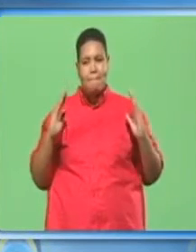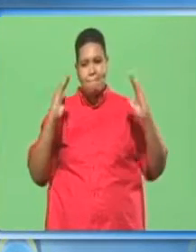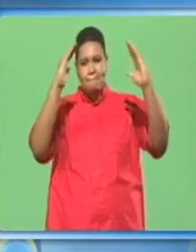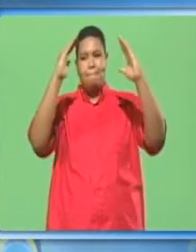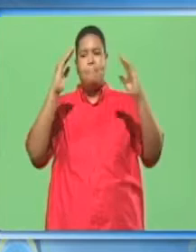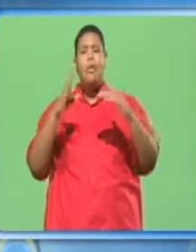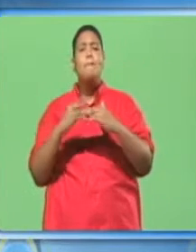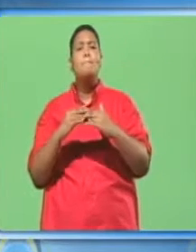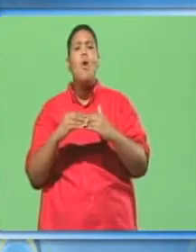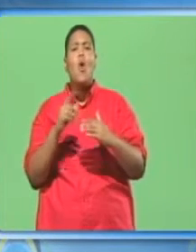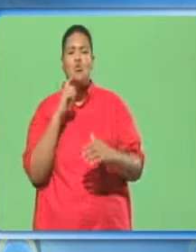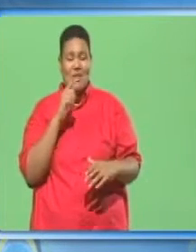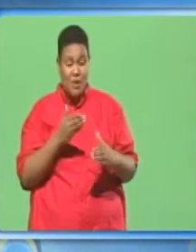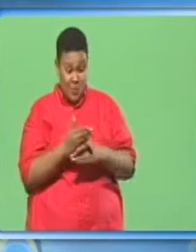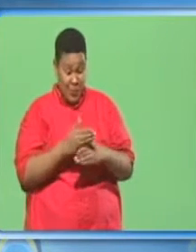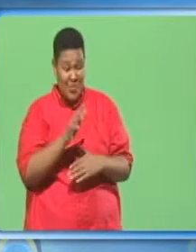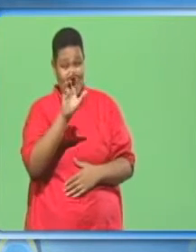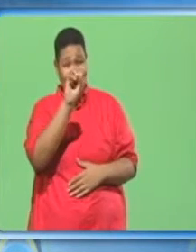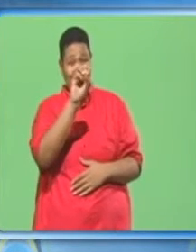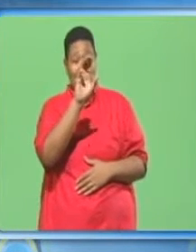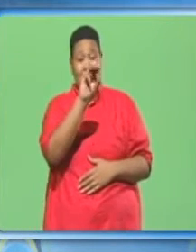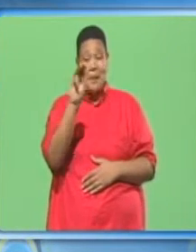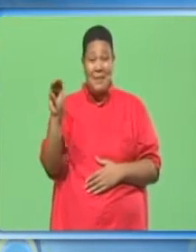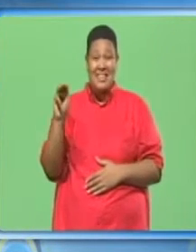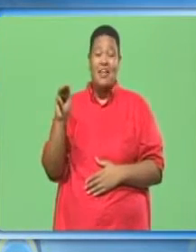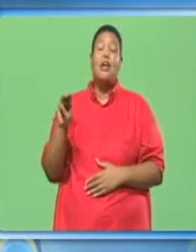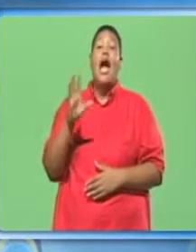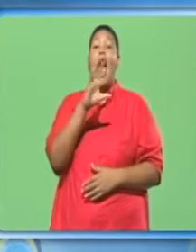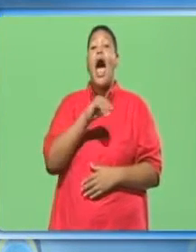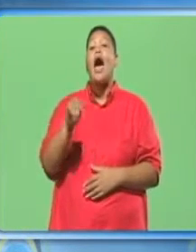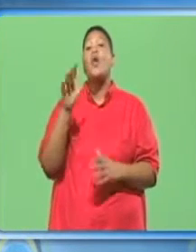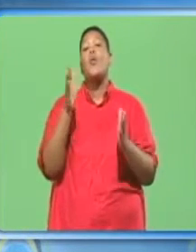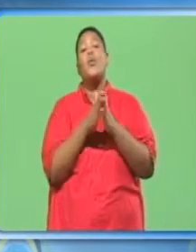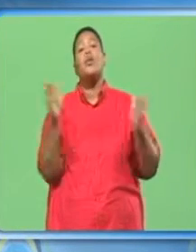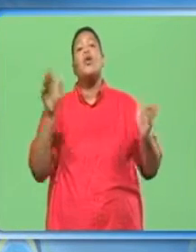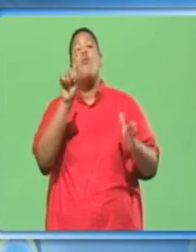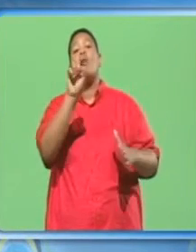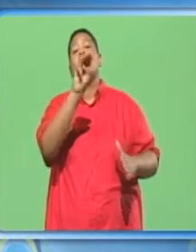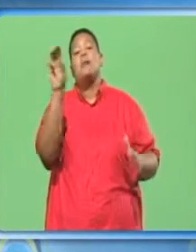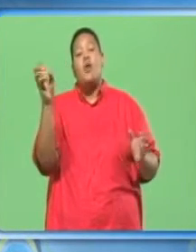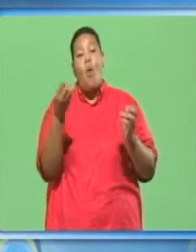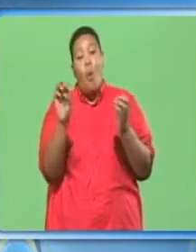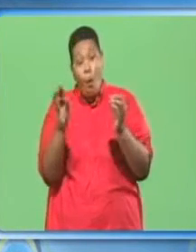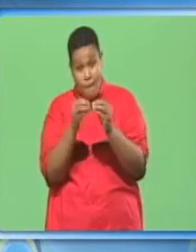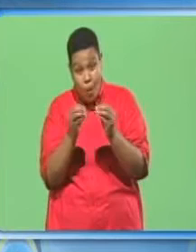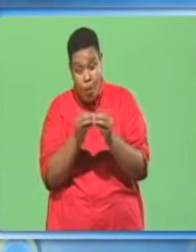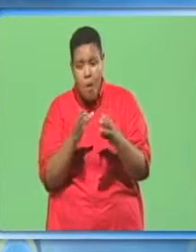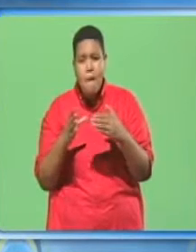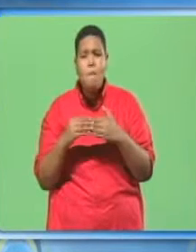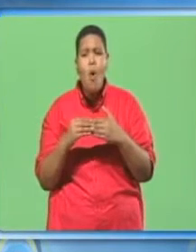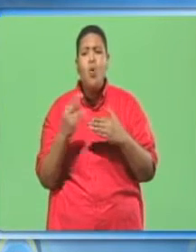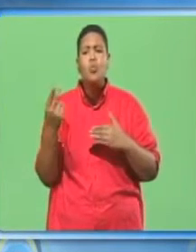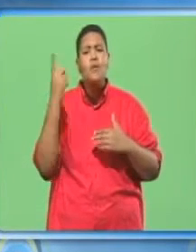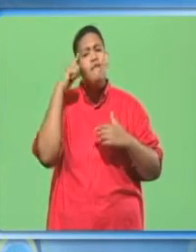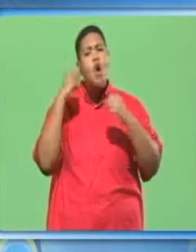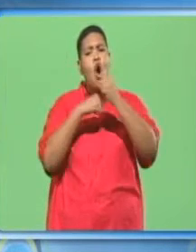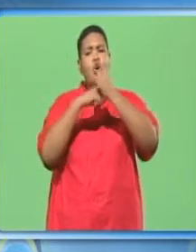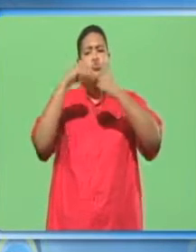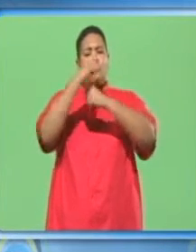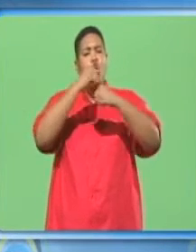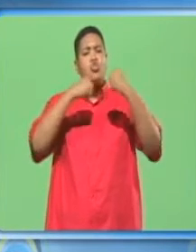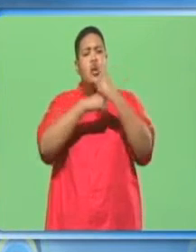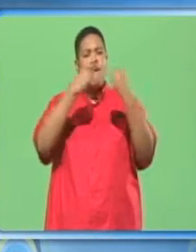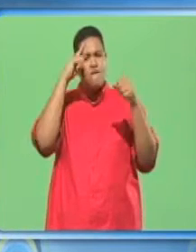with a thickness less than 50mm and a width of 100mm or more. Boards are used in the construction industry